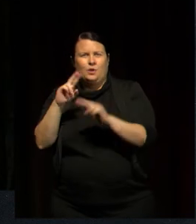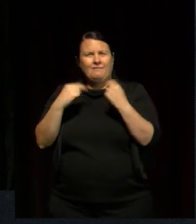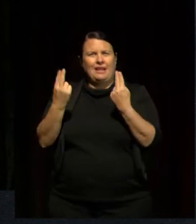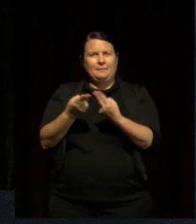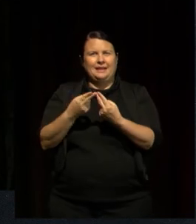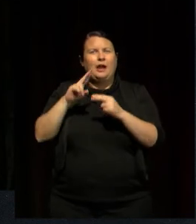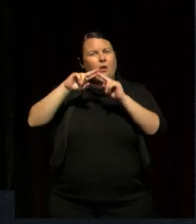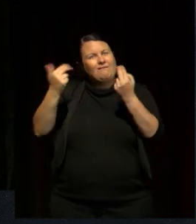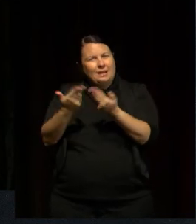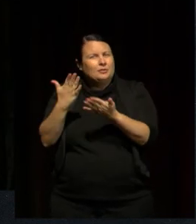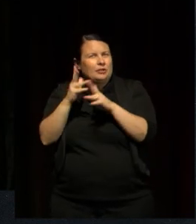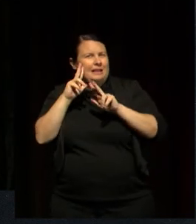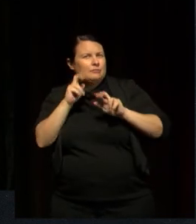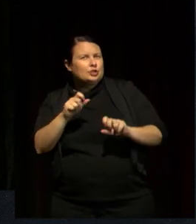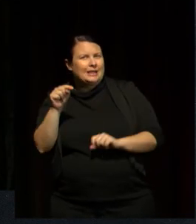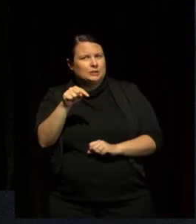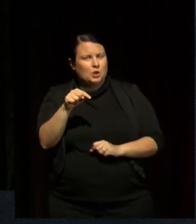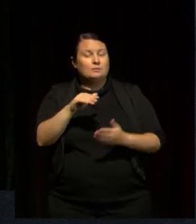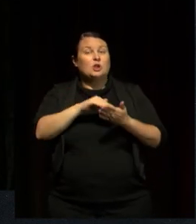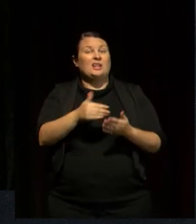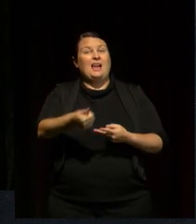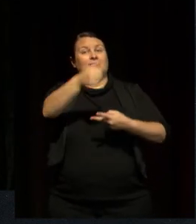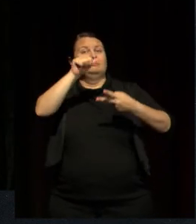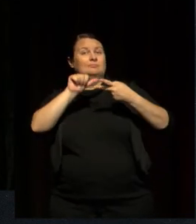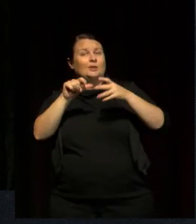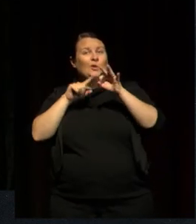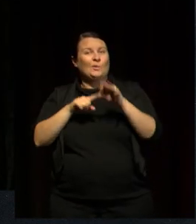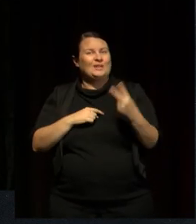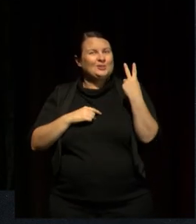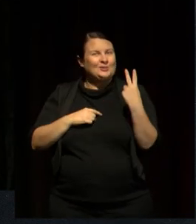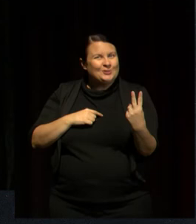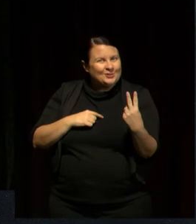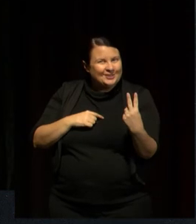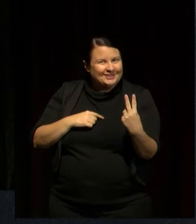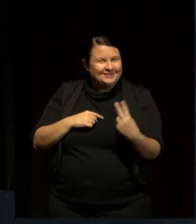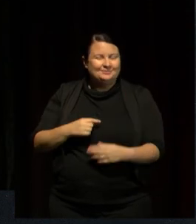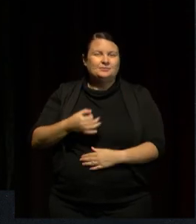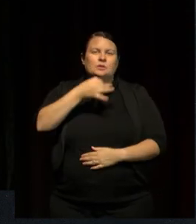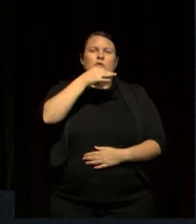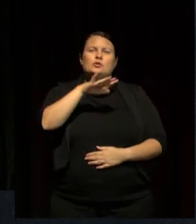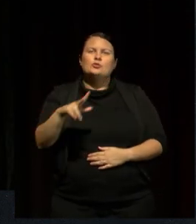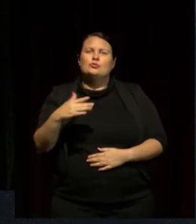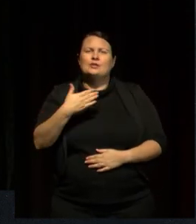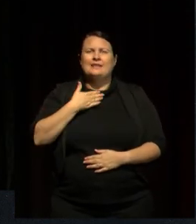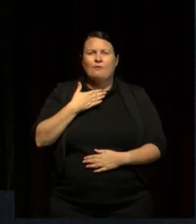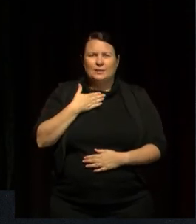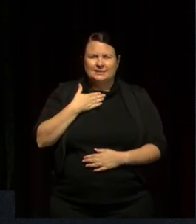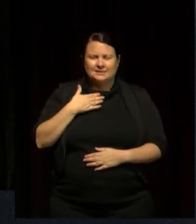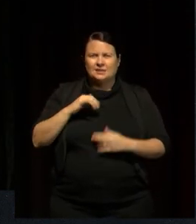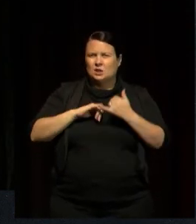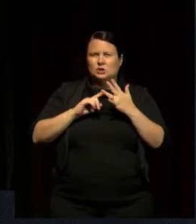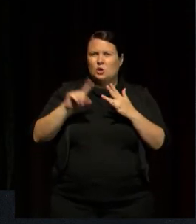leads me to question two, which I'm going to focus on children's voices. What is the role